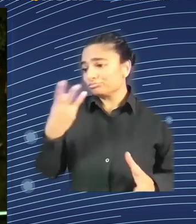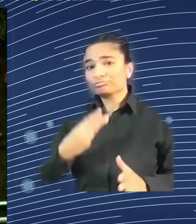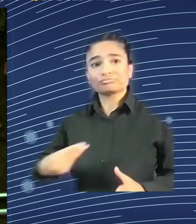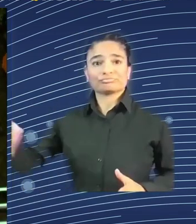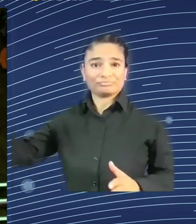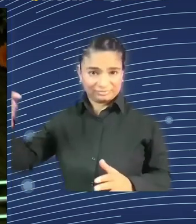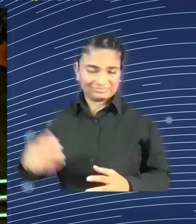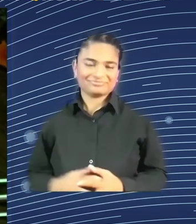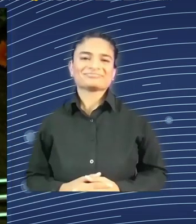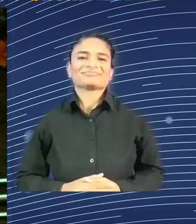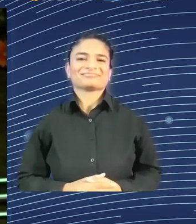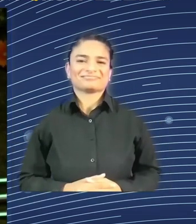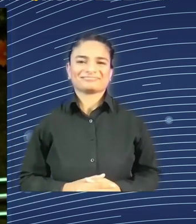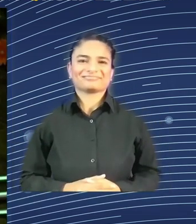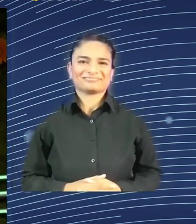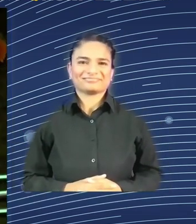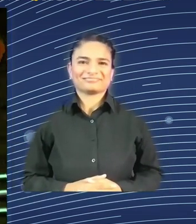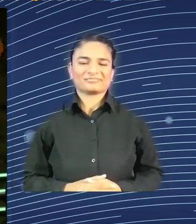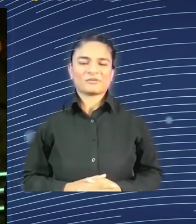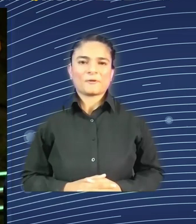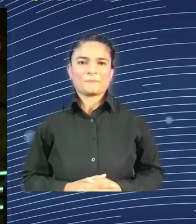and take their seats on the stage.